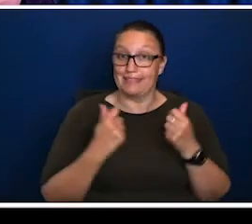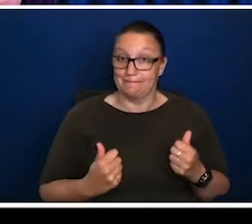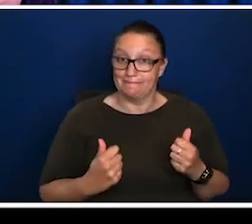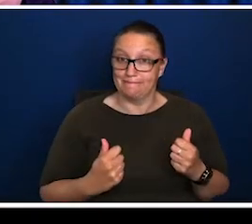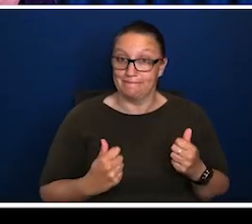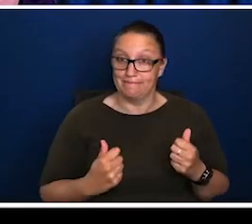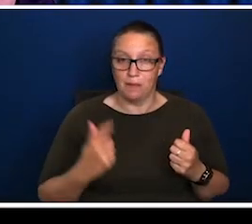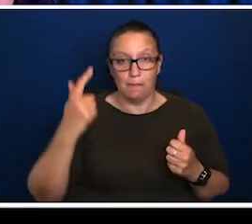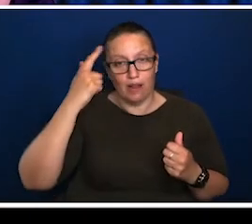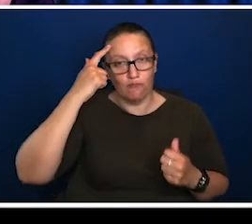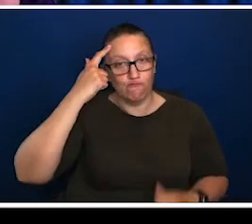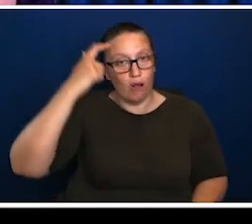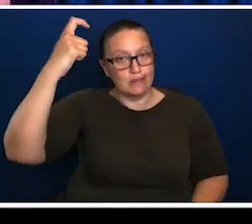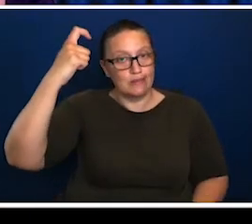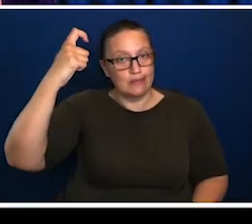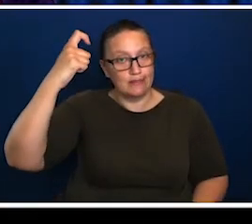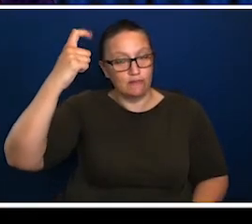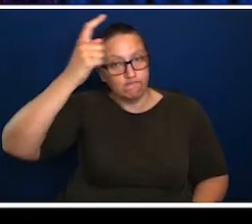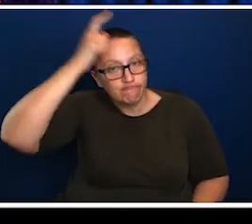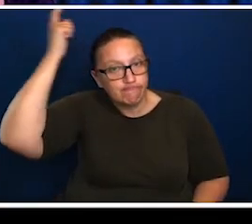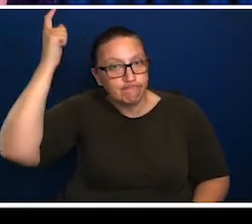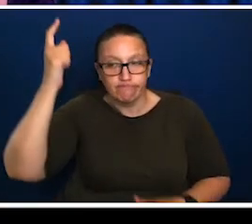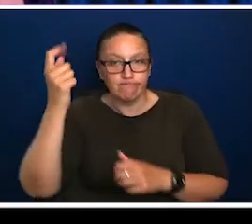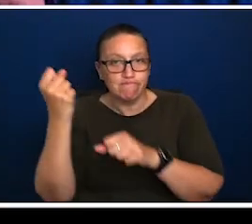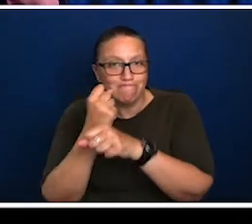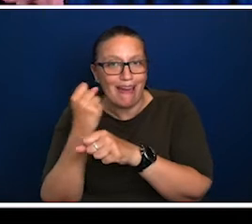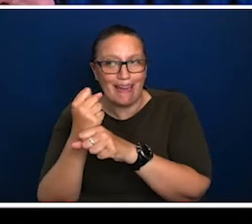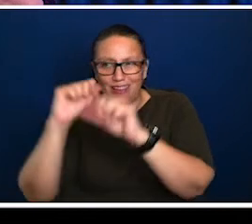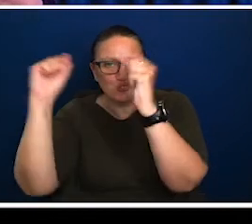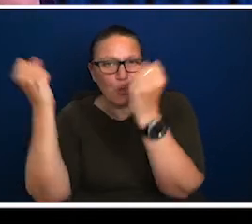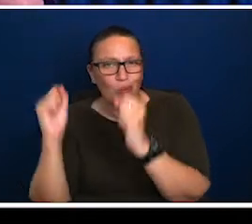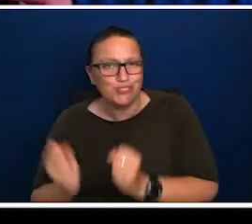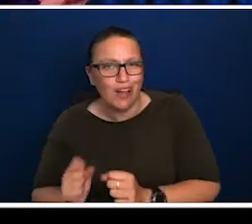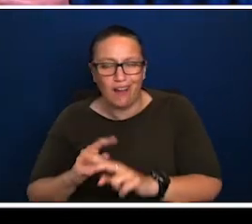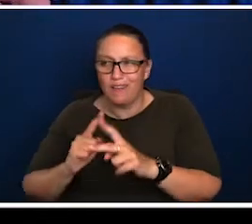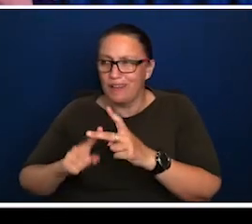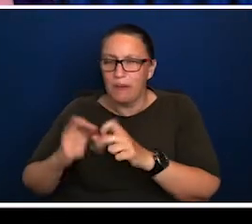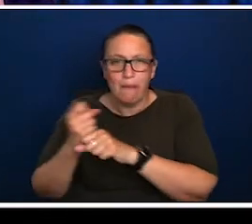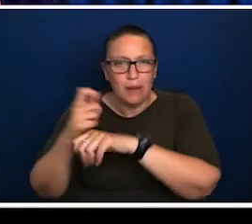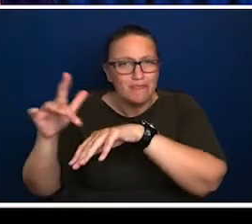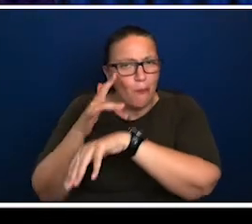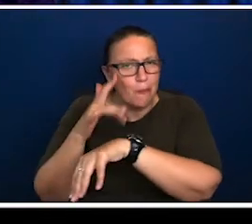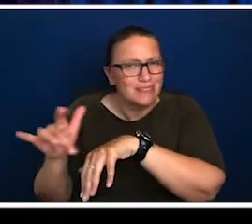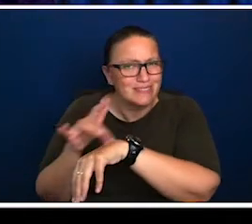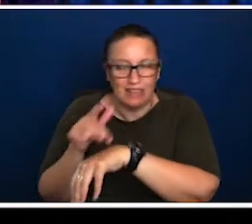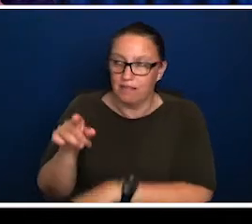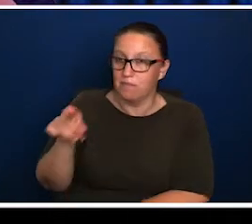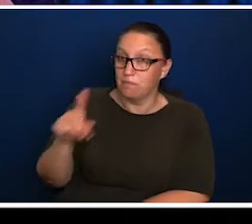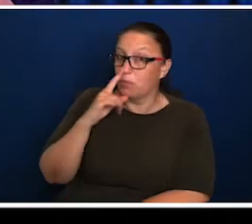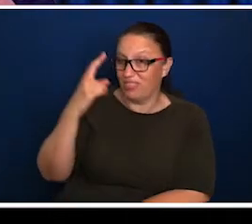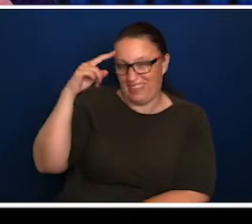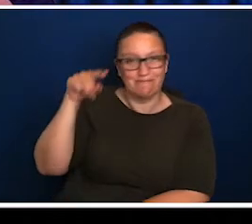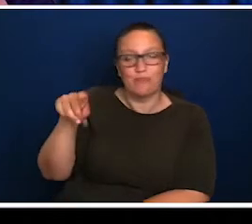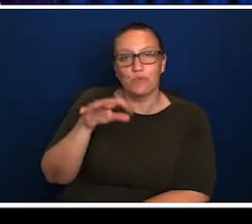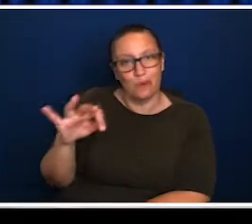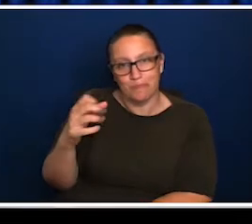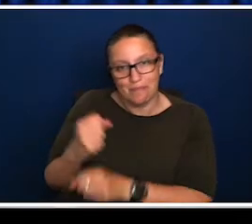arts is you think that the creation of an idea or the creation or the, or the, or the sort of making of a sculpture or, or, or a performance,